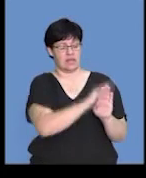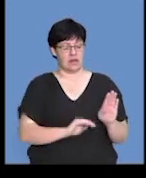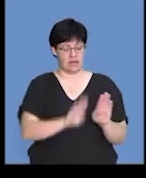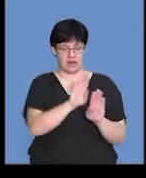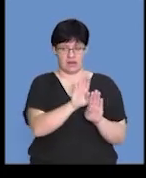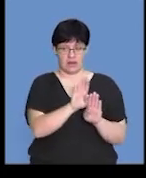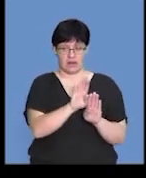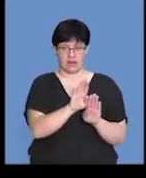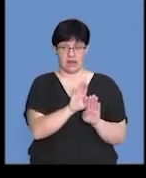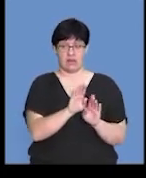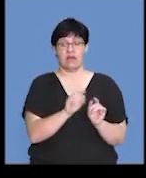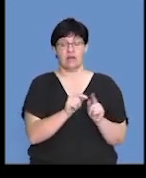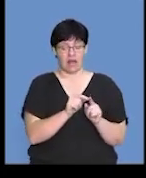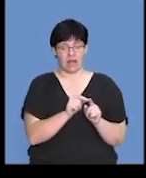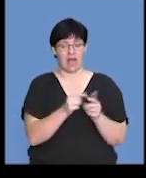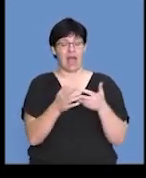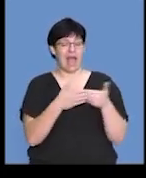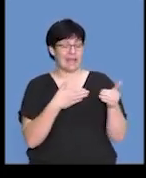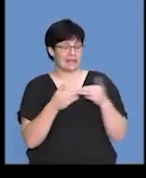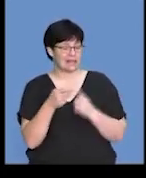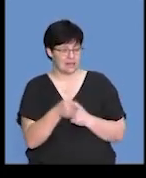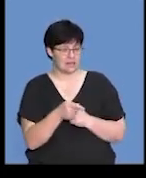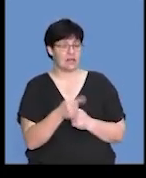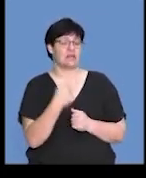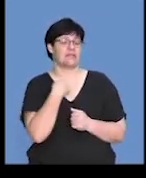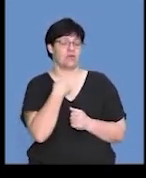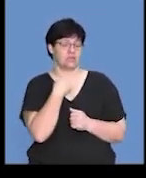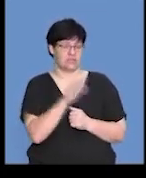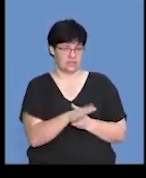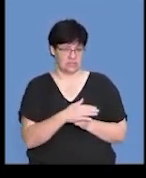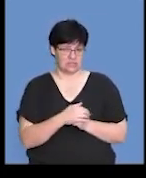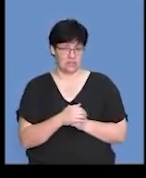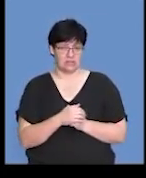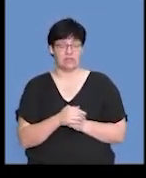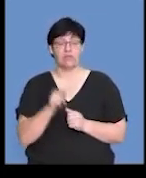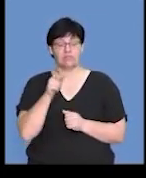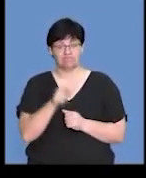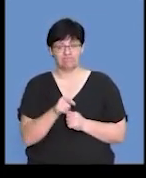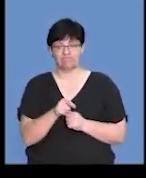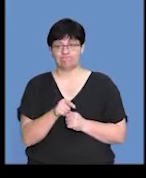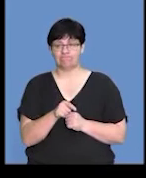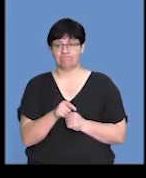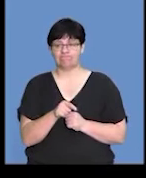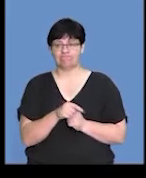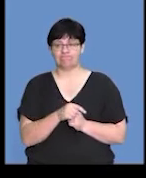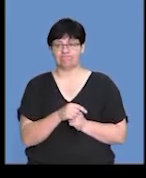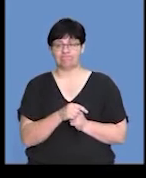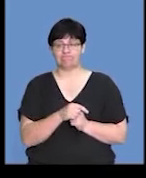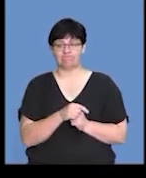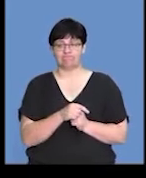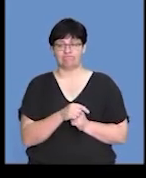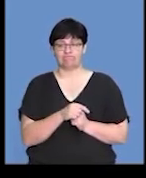the other group that was treated with thyroxin. So, that group has been treated with thyroxin.